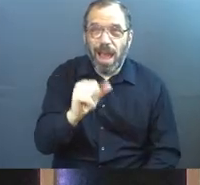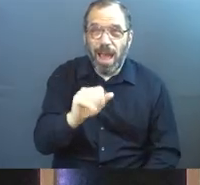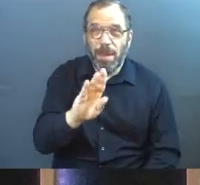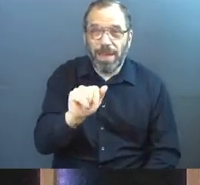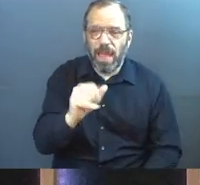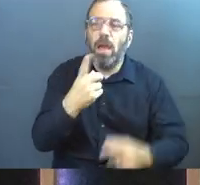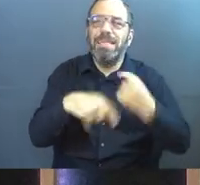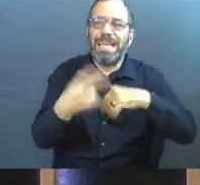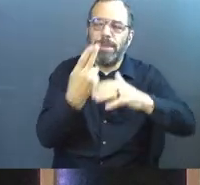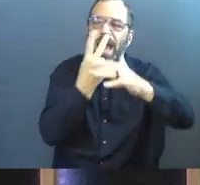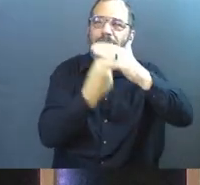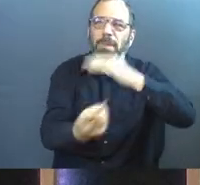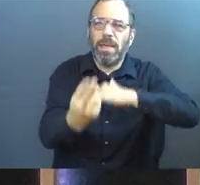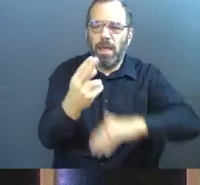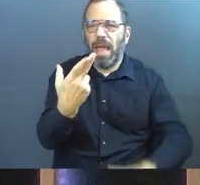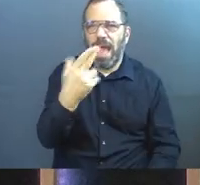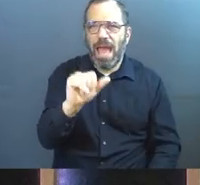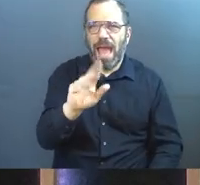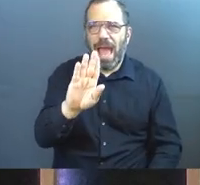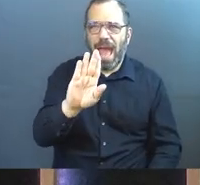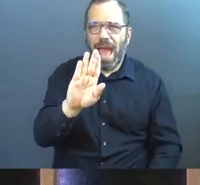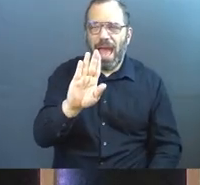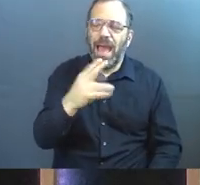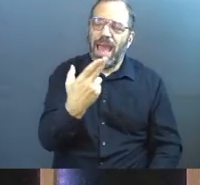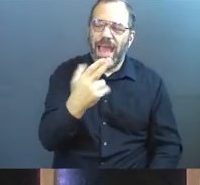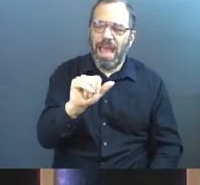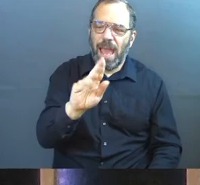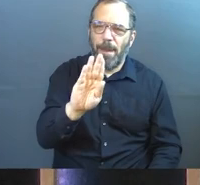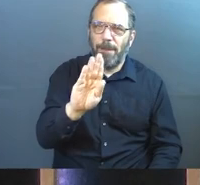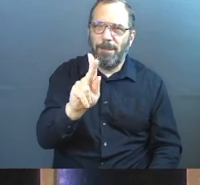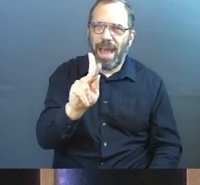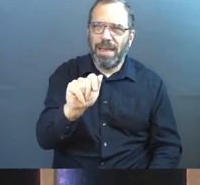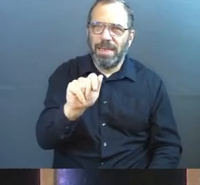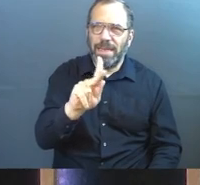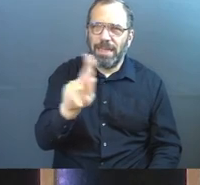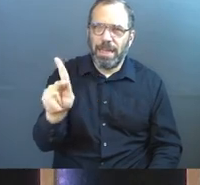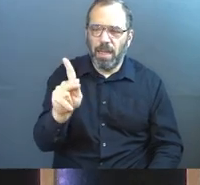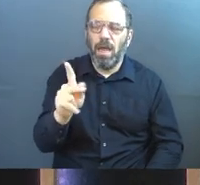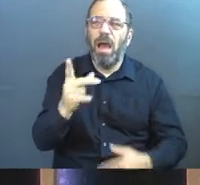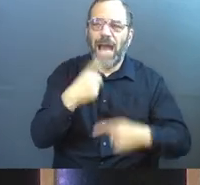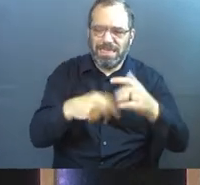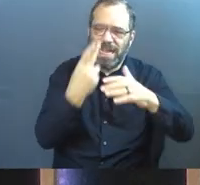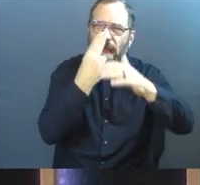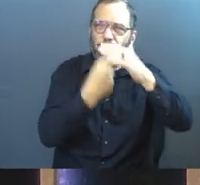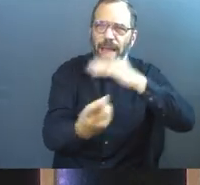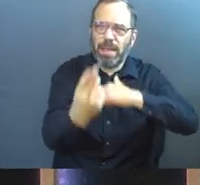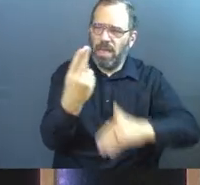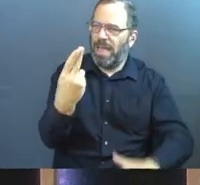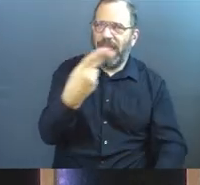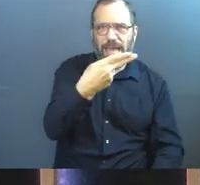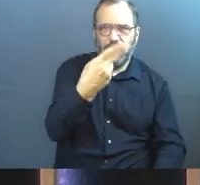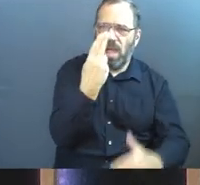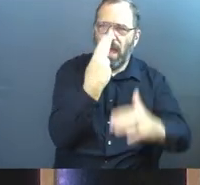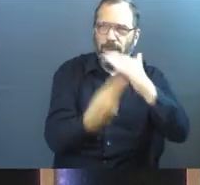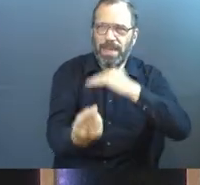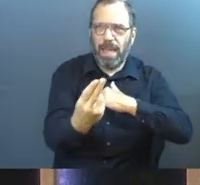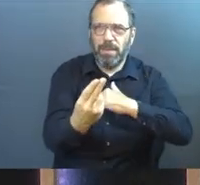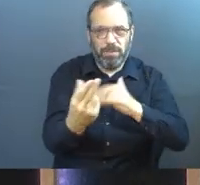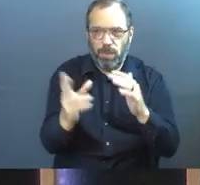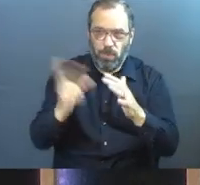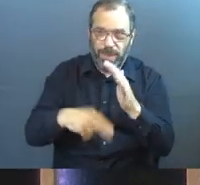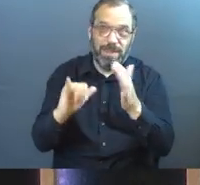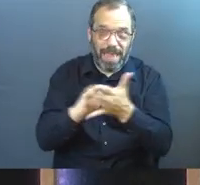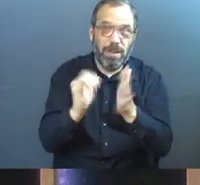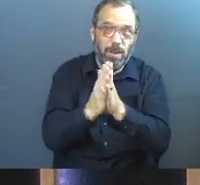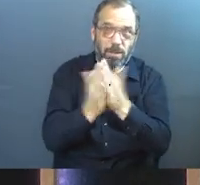Habakkuk. Nice try. Habakkuk. Habakkuk. There's lots of different ways to say the word. None of it matters. We're just going to read Habakkuk.